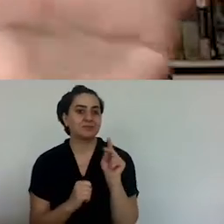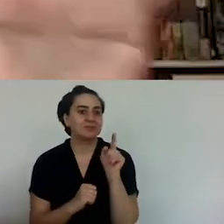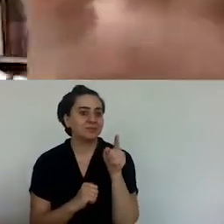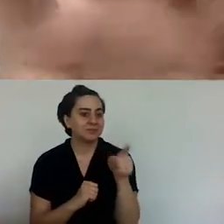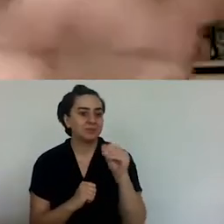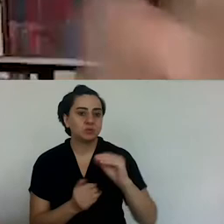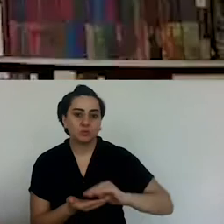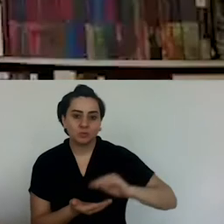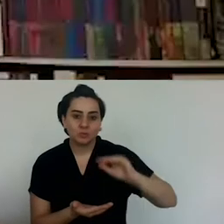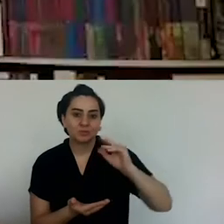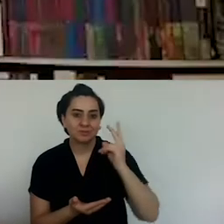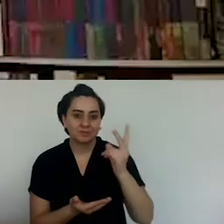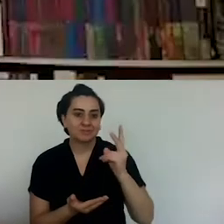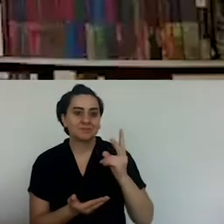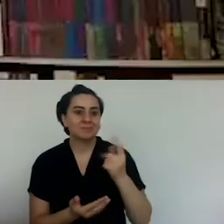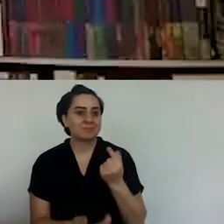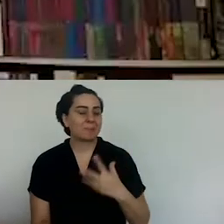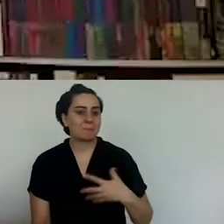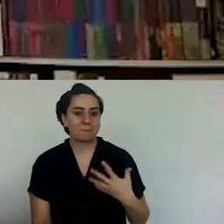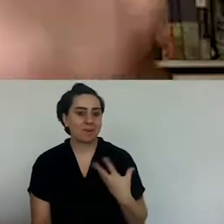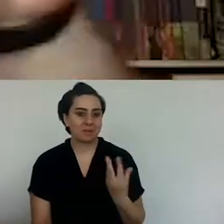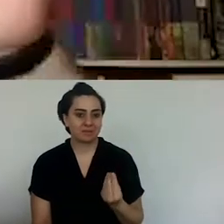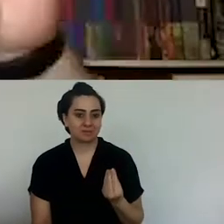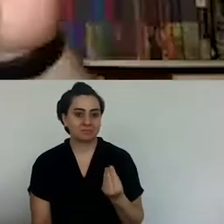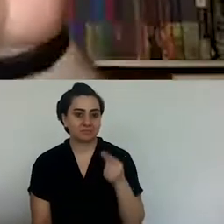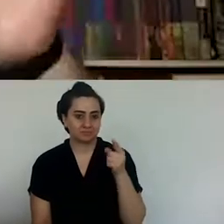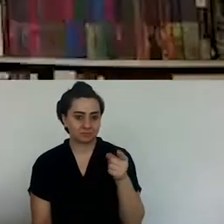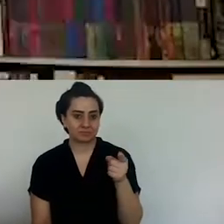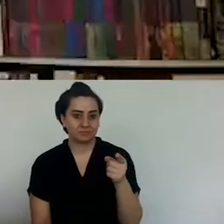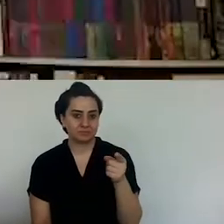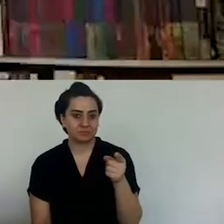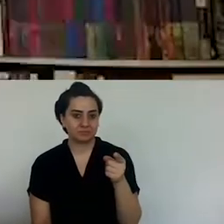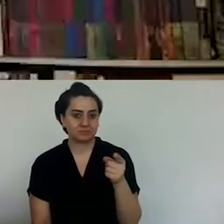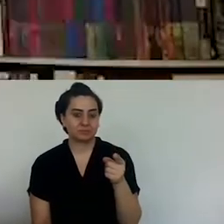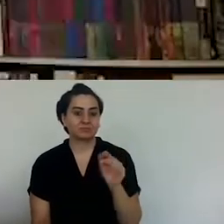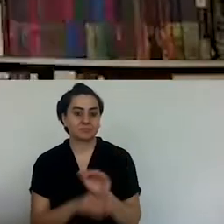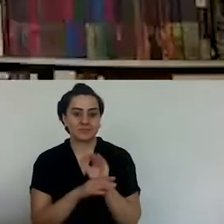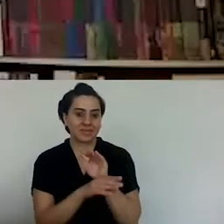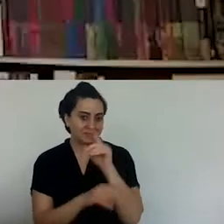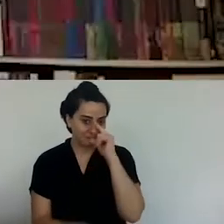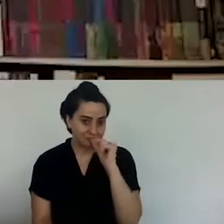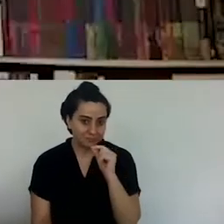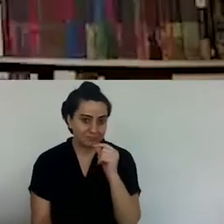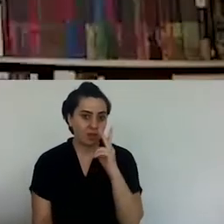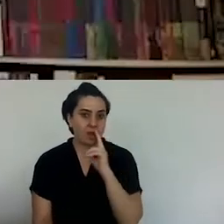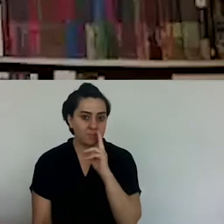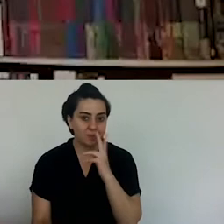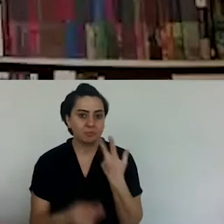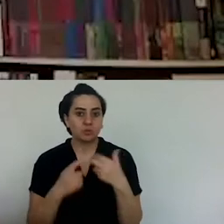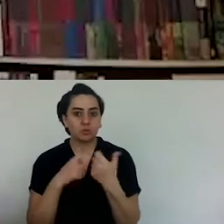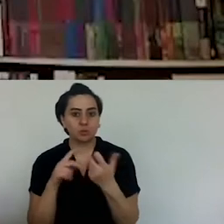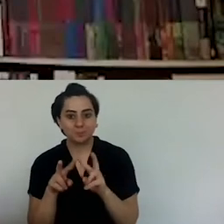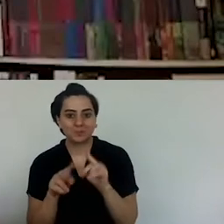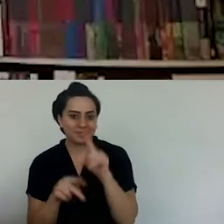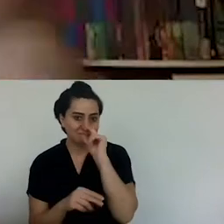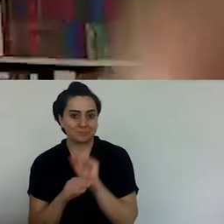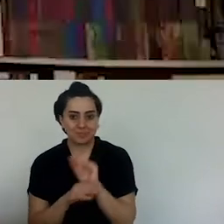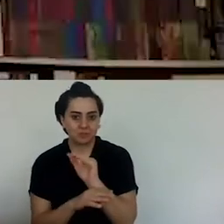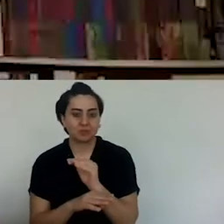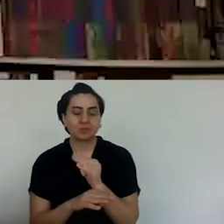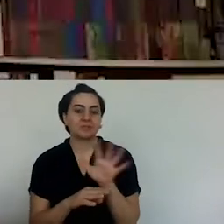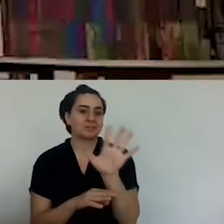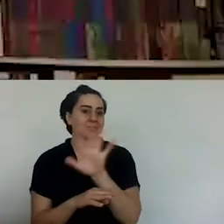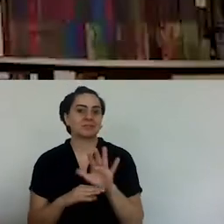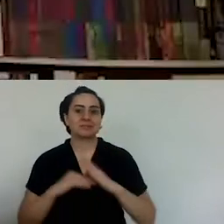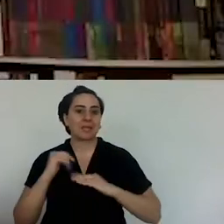Yedukule, and I would like to know about the Yedukule of your childhood. Who were the people living there? Was it the Armenians,